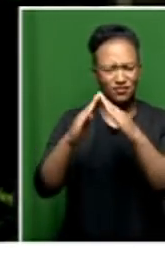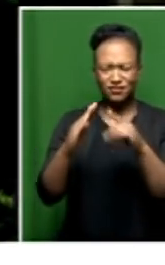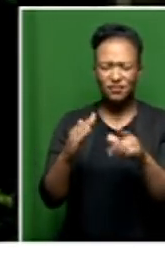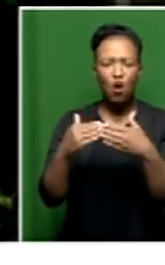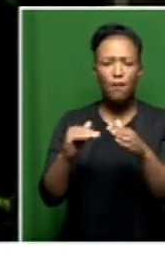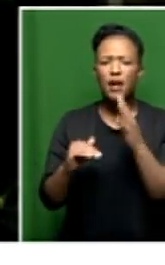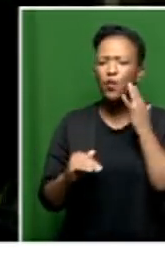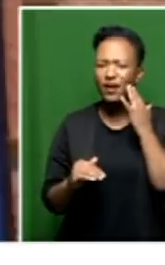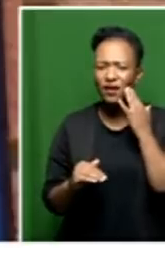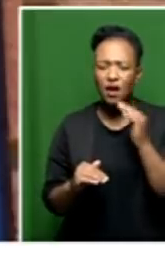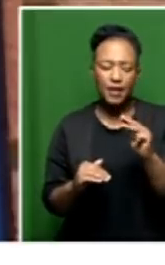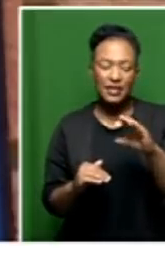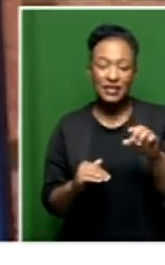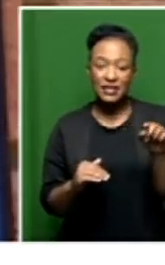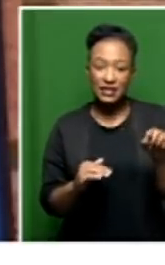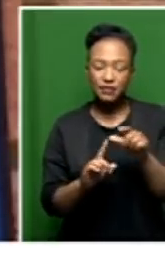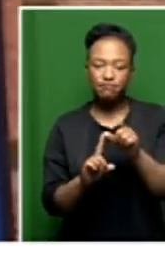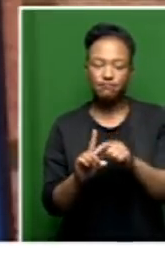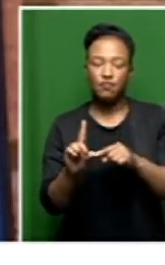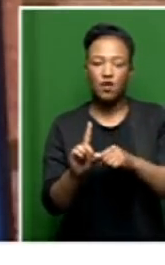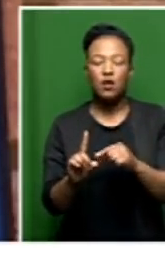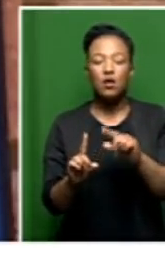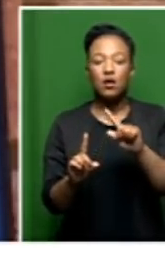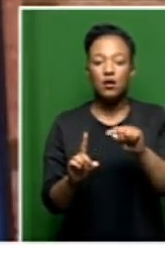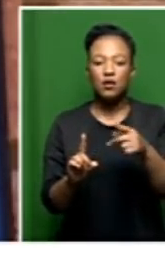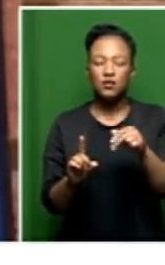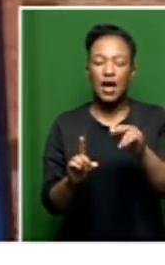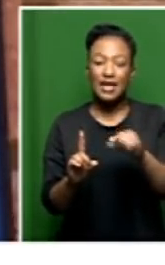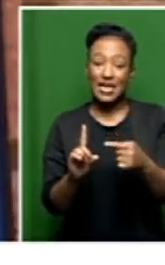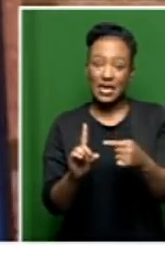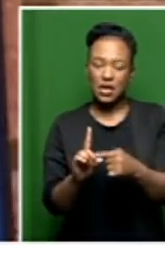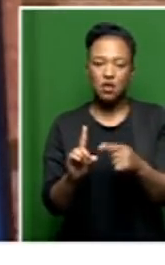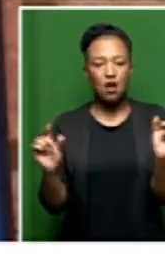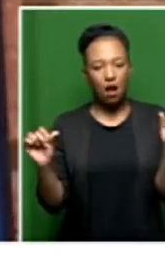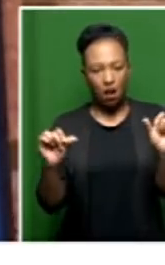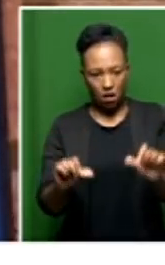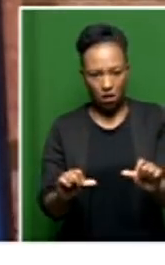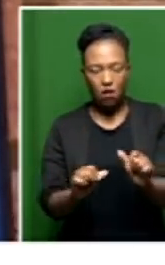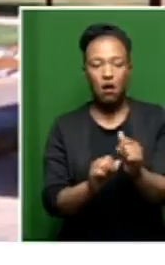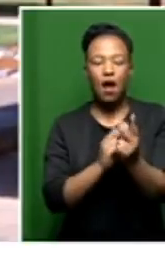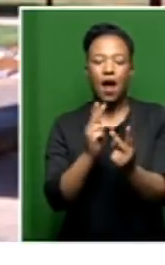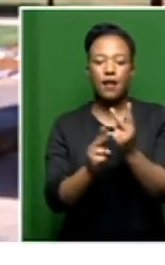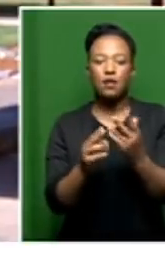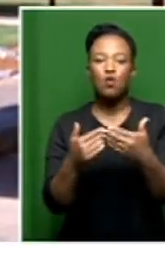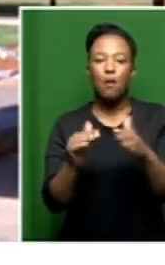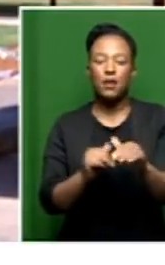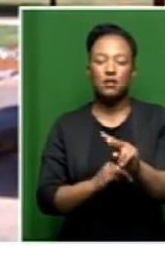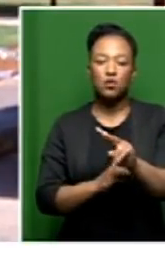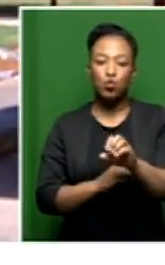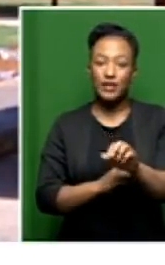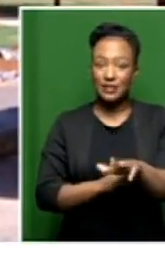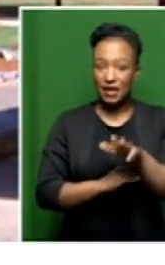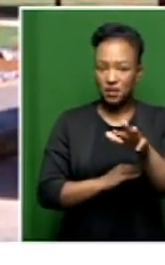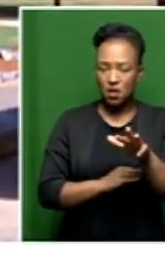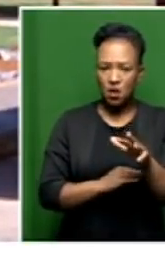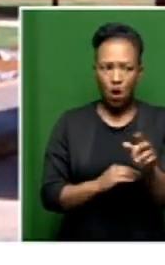the MEC of Social Development, Tandima Yatulakoza, travelled to the area to relaunch the facility in 2019, giving hope to the